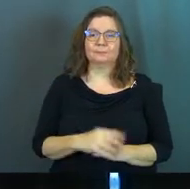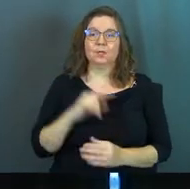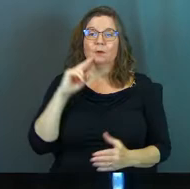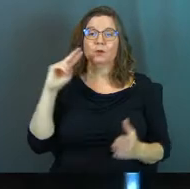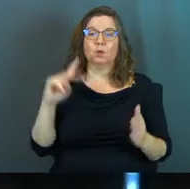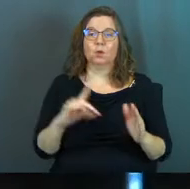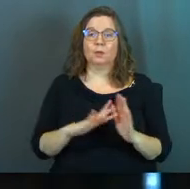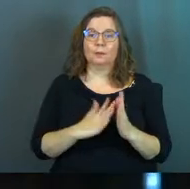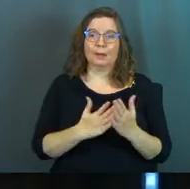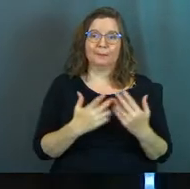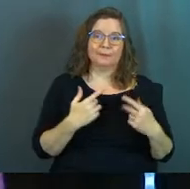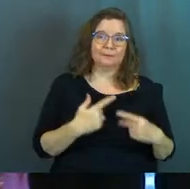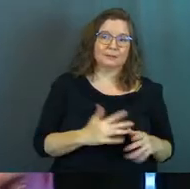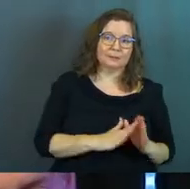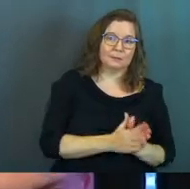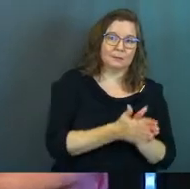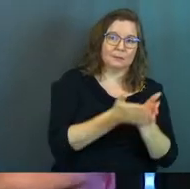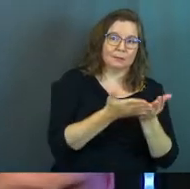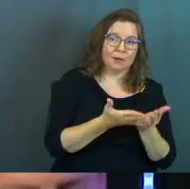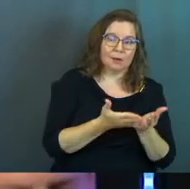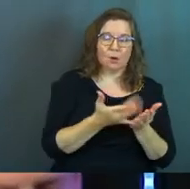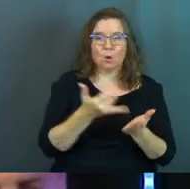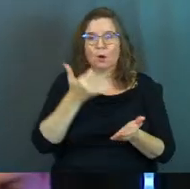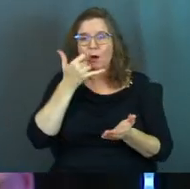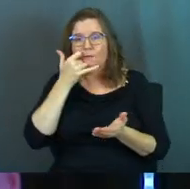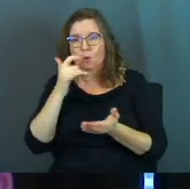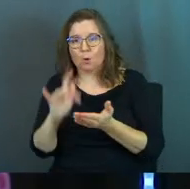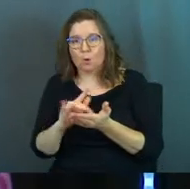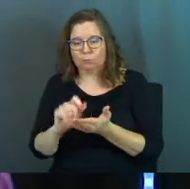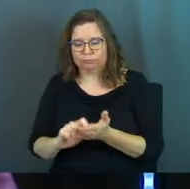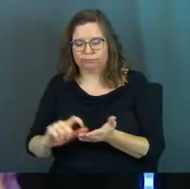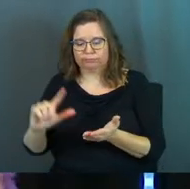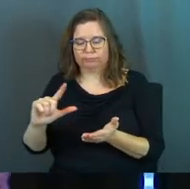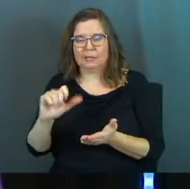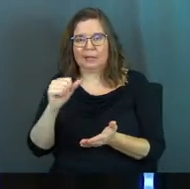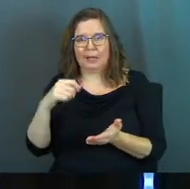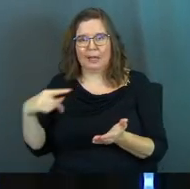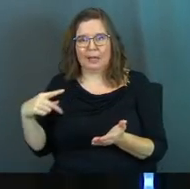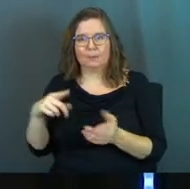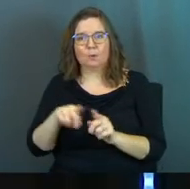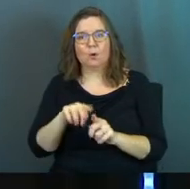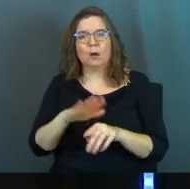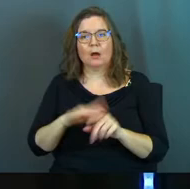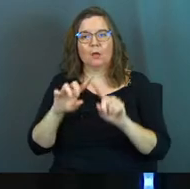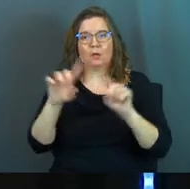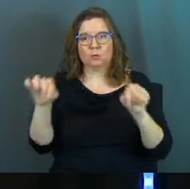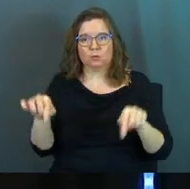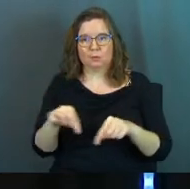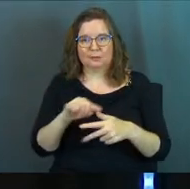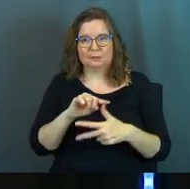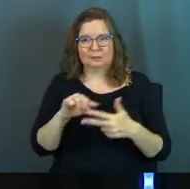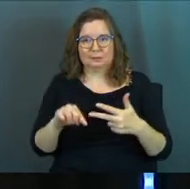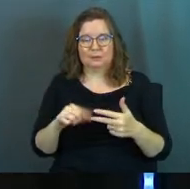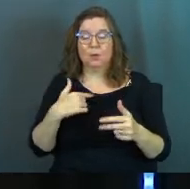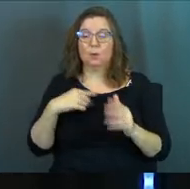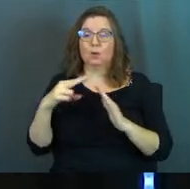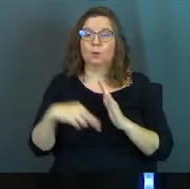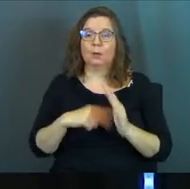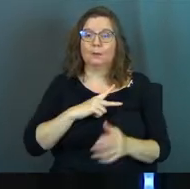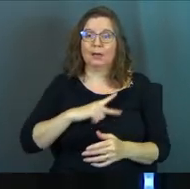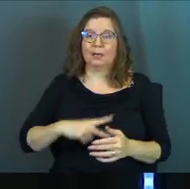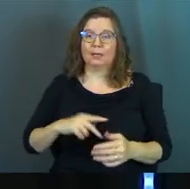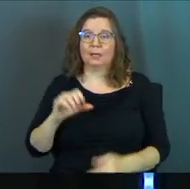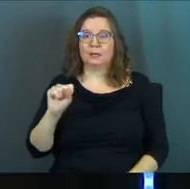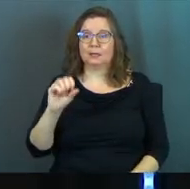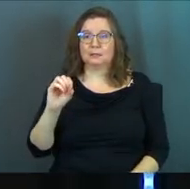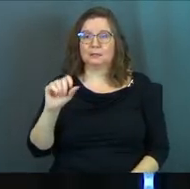Bible today, whether it's a physical Bible or a phone, open the app. It's also gonna be on your screens. We're reading about King Solomon